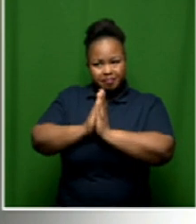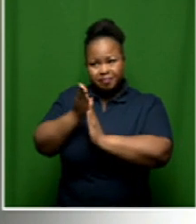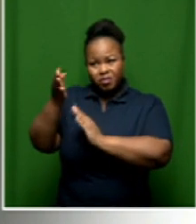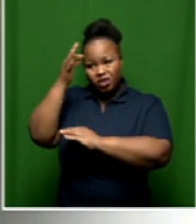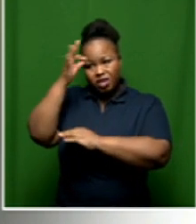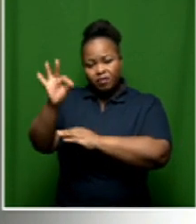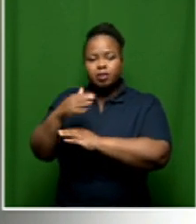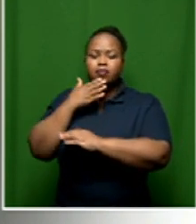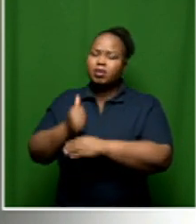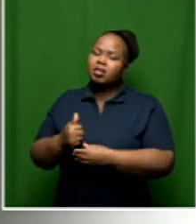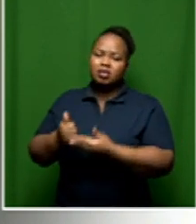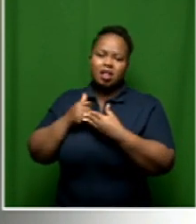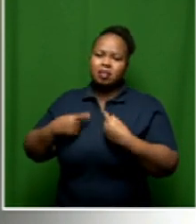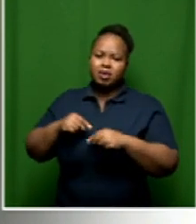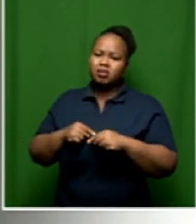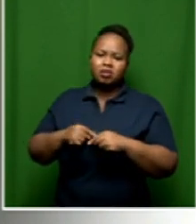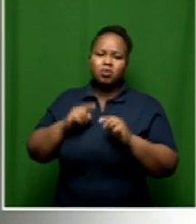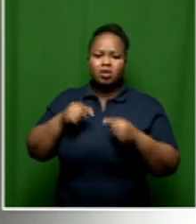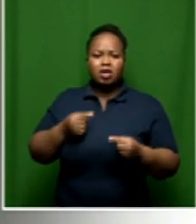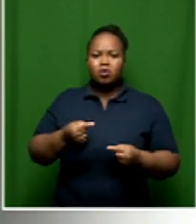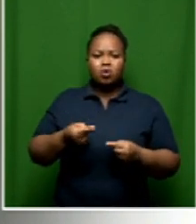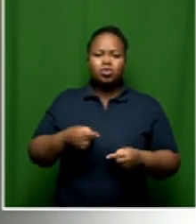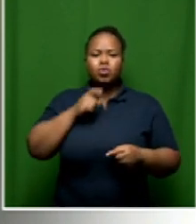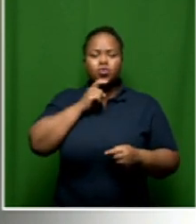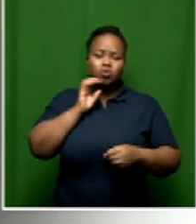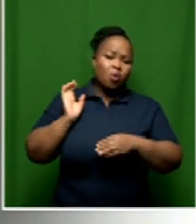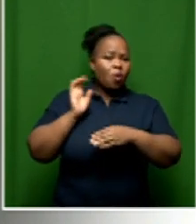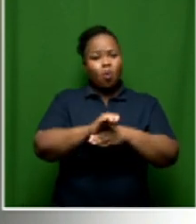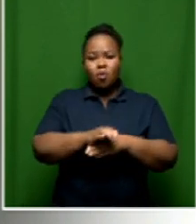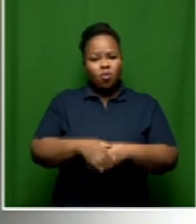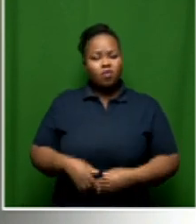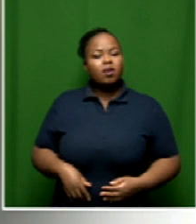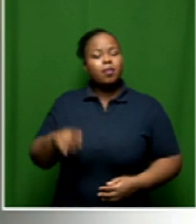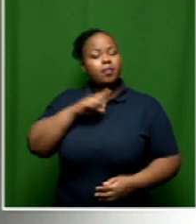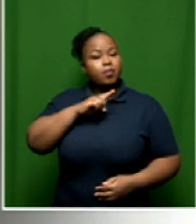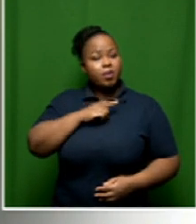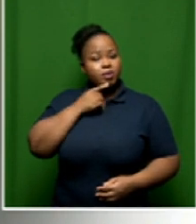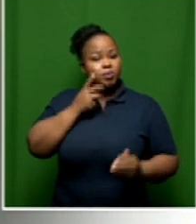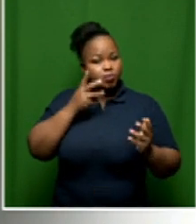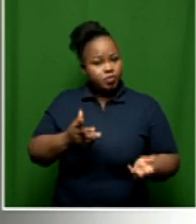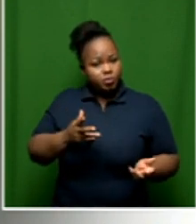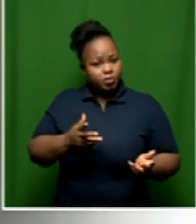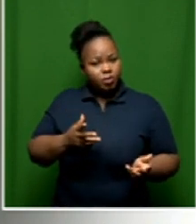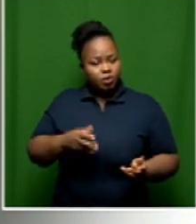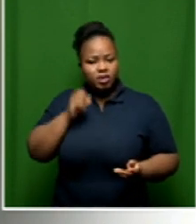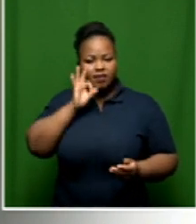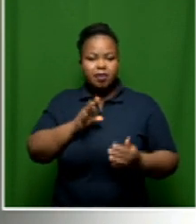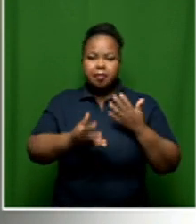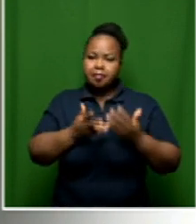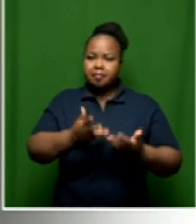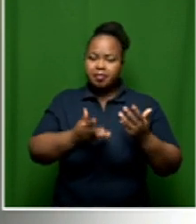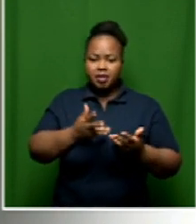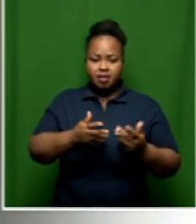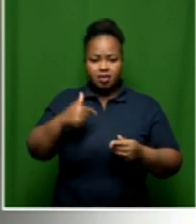please help us not to use more than what we can afford. And the reason why I'm seeing that is that if, for example,